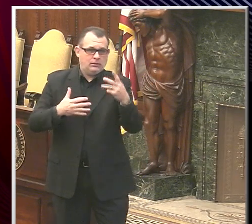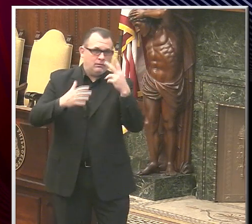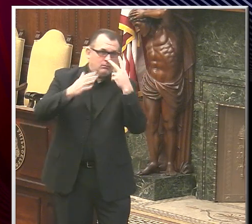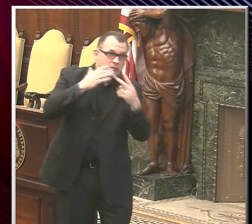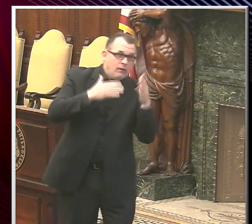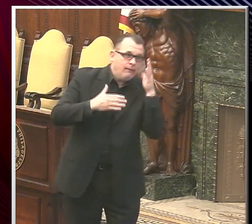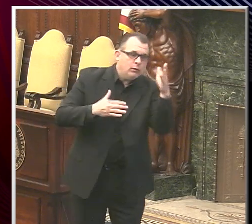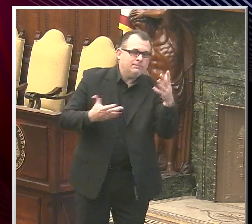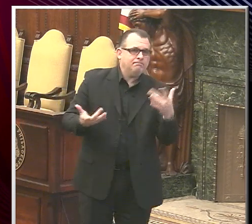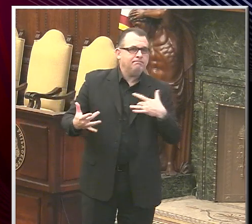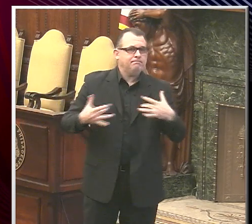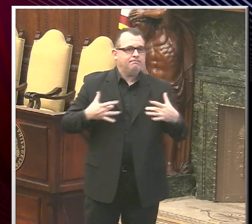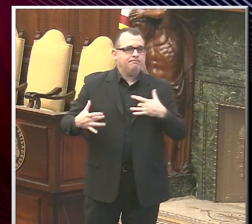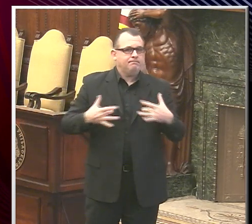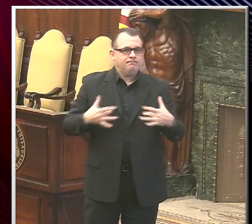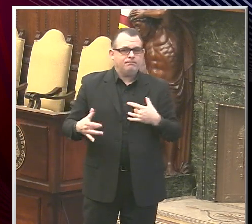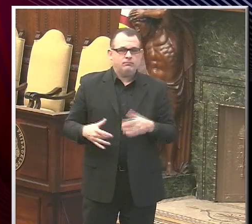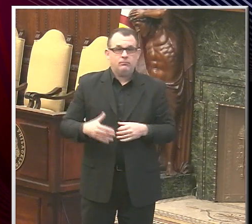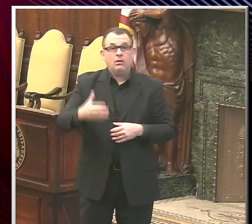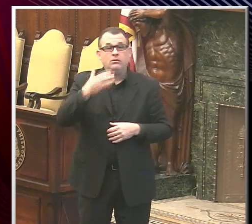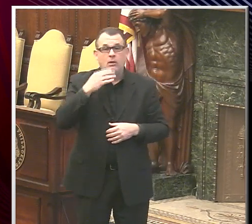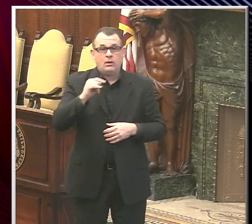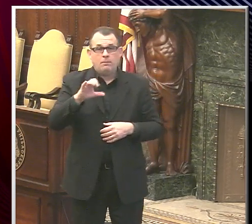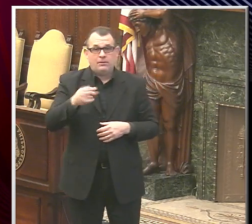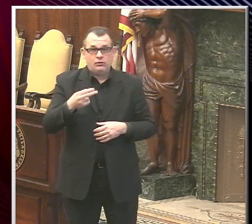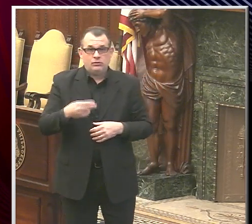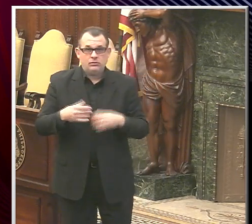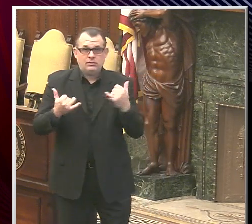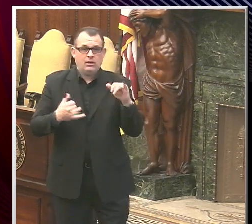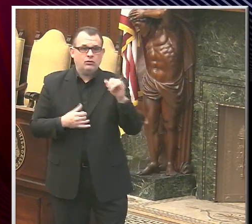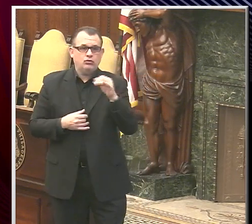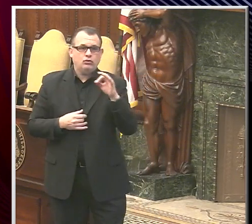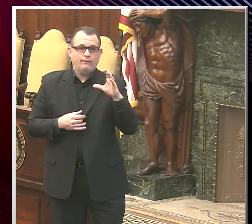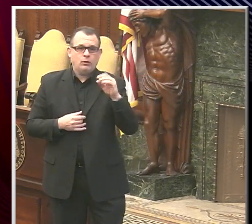right. Thank you, Mitch. Let's go to Jeff Cole of Fox 29.